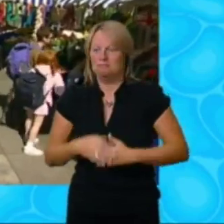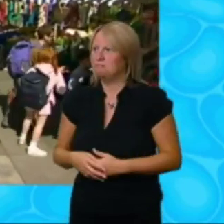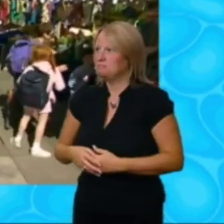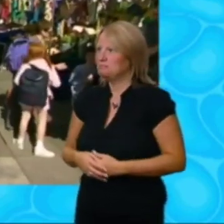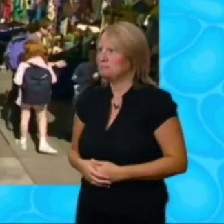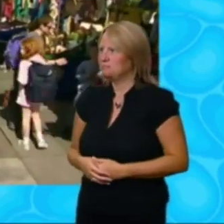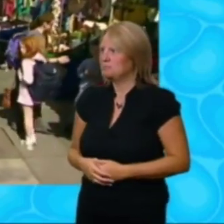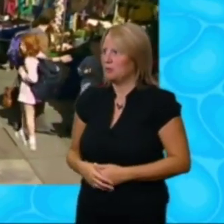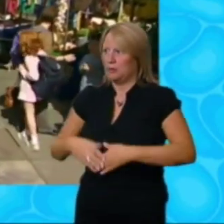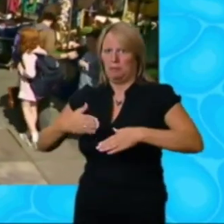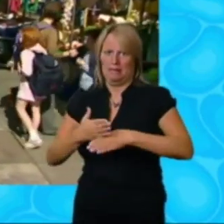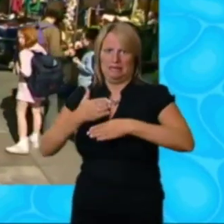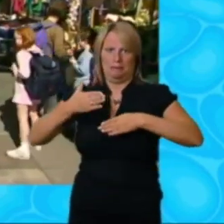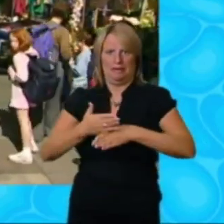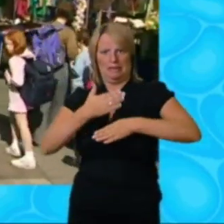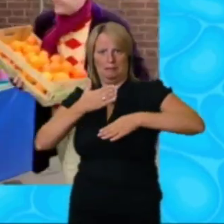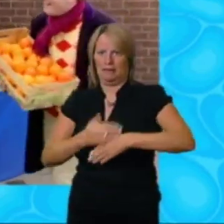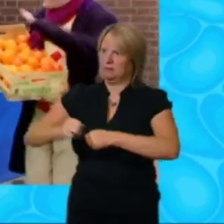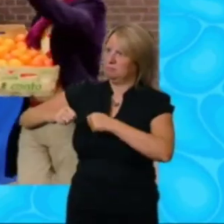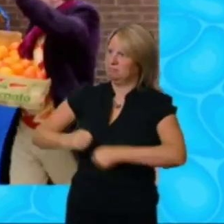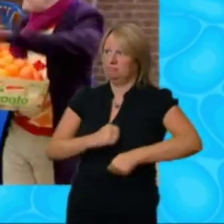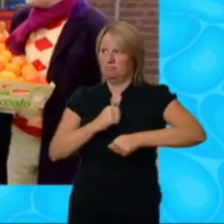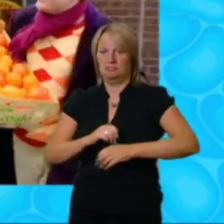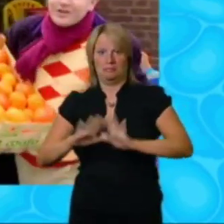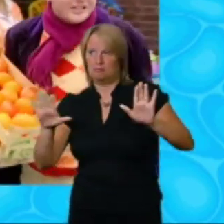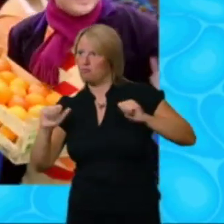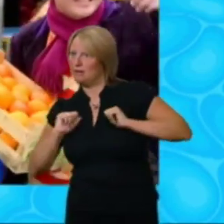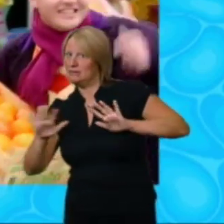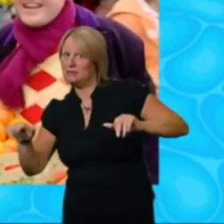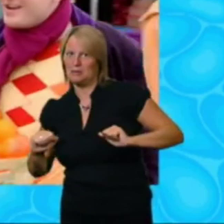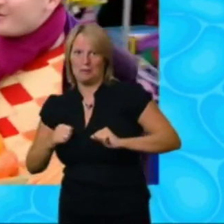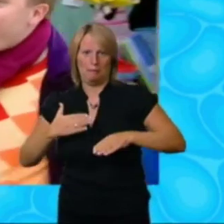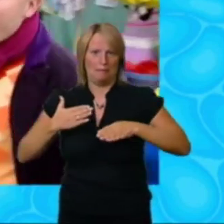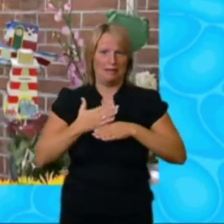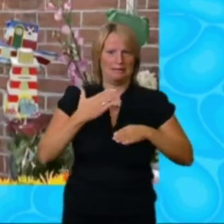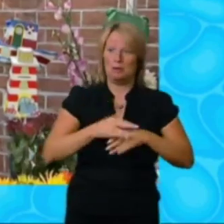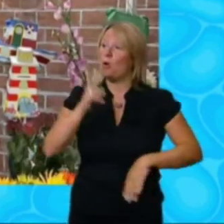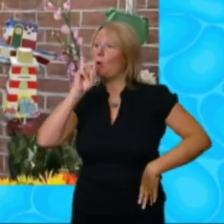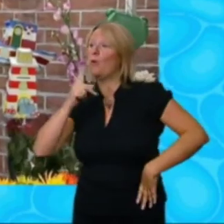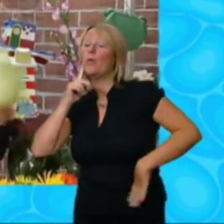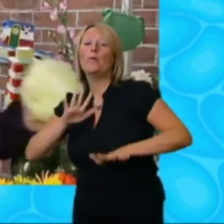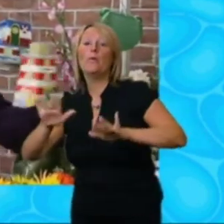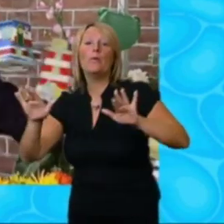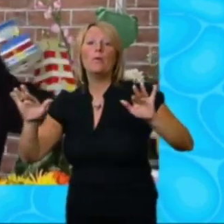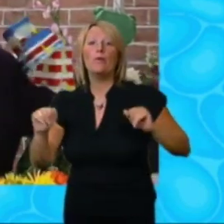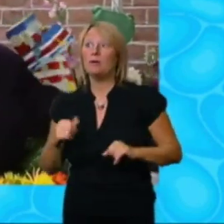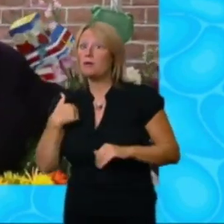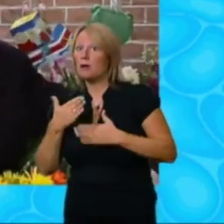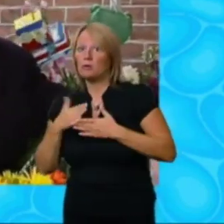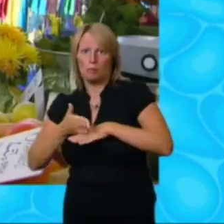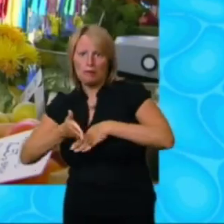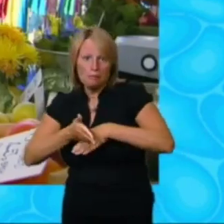Doobie doobie doo, I make it look easy, what I doobie doobie doo,